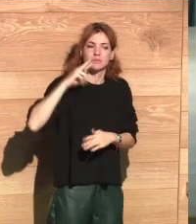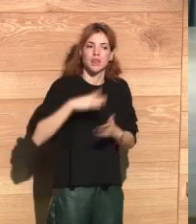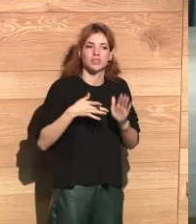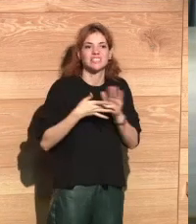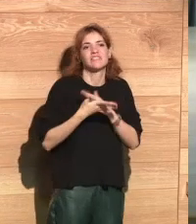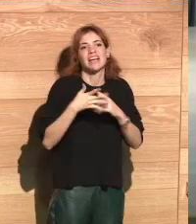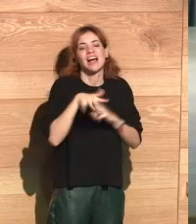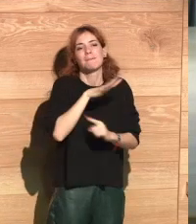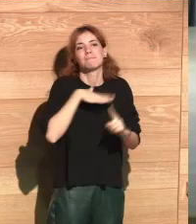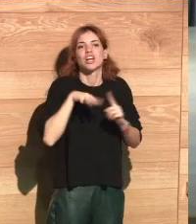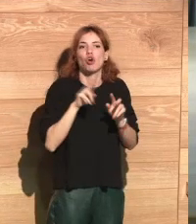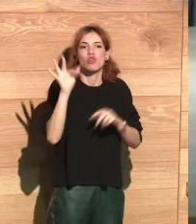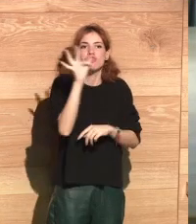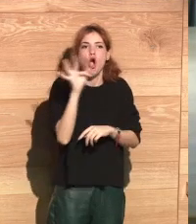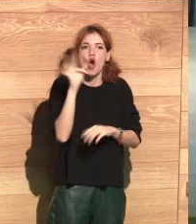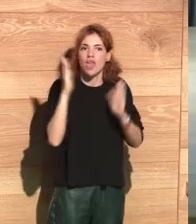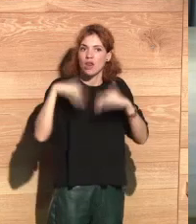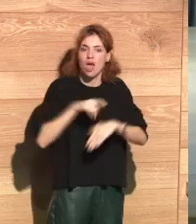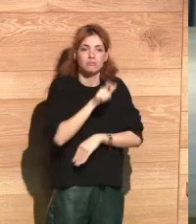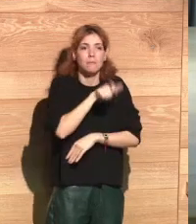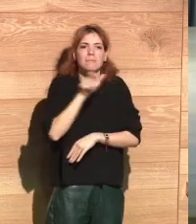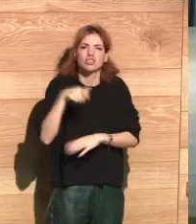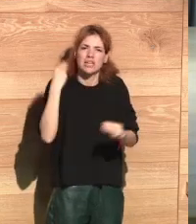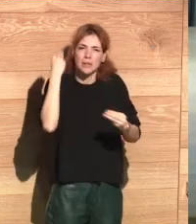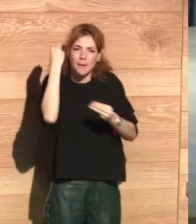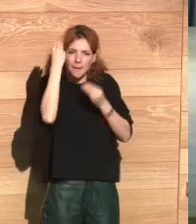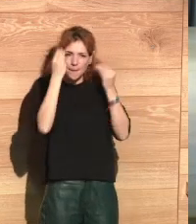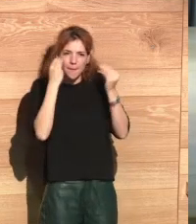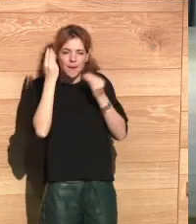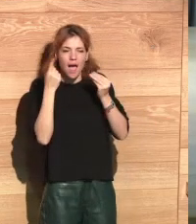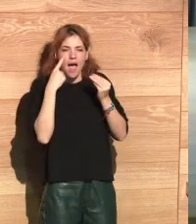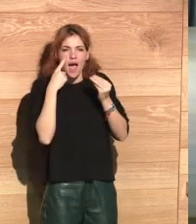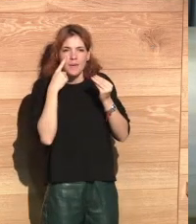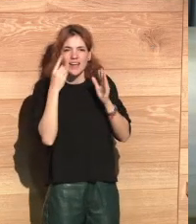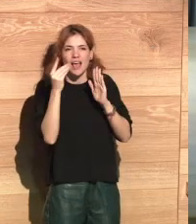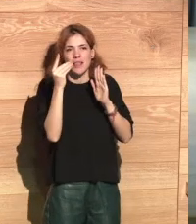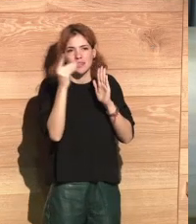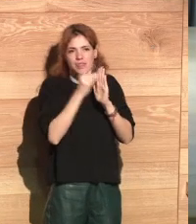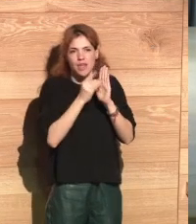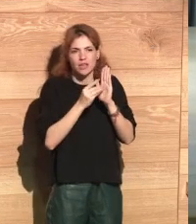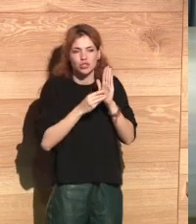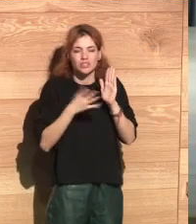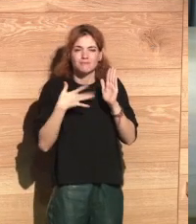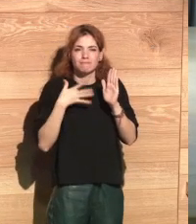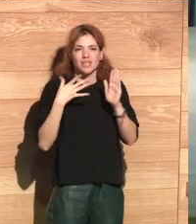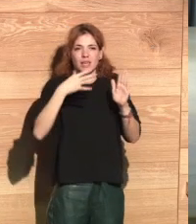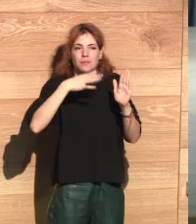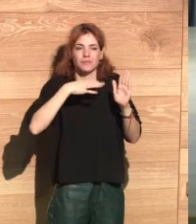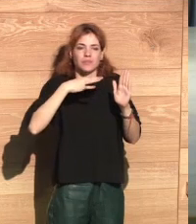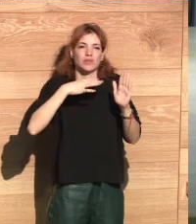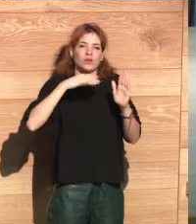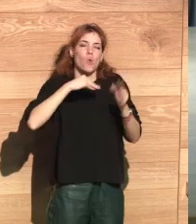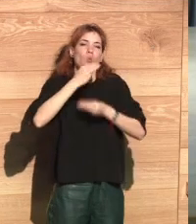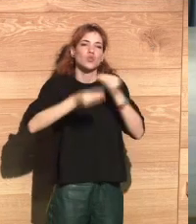own experience as a researcher, we are not talking about a theoretical framework, but about people who are trying to